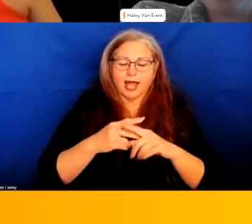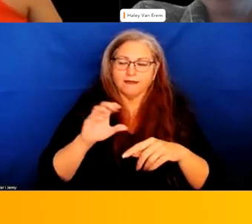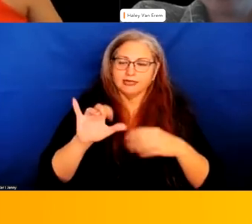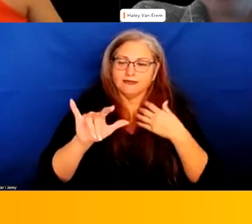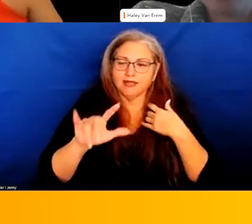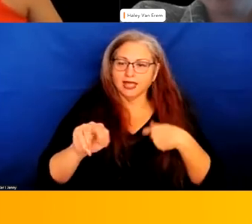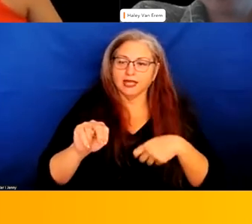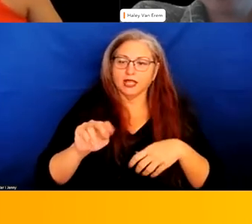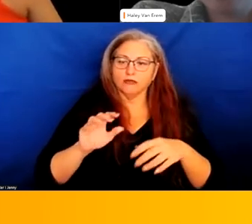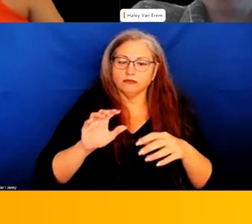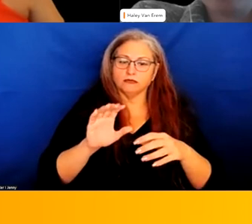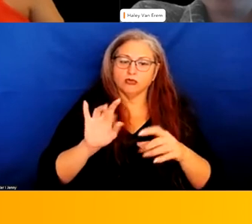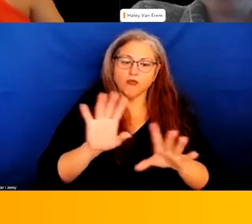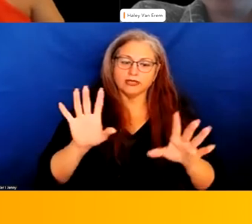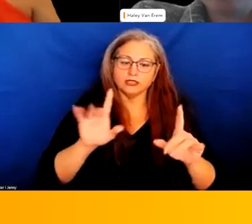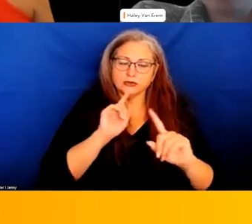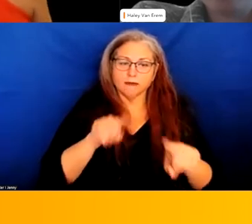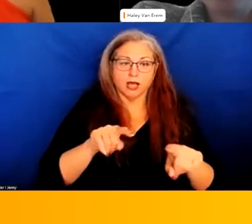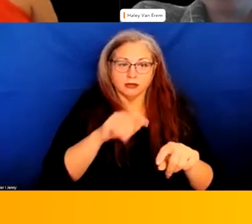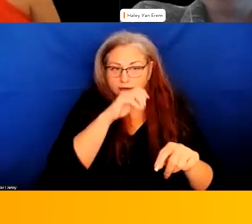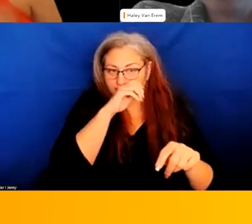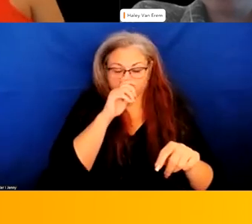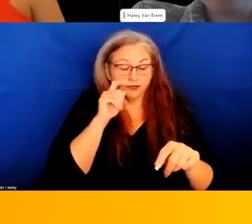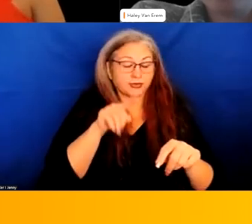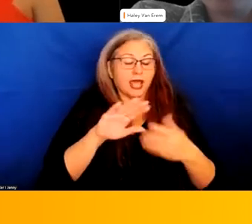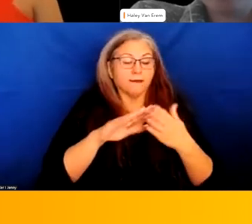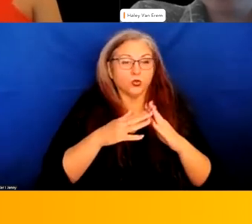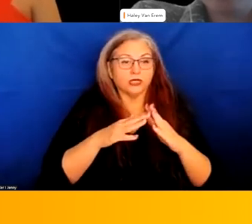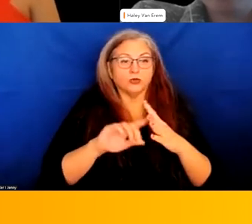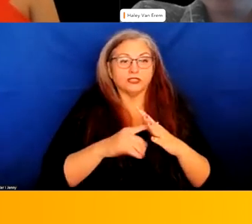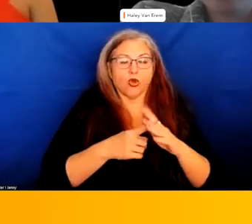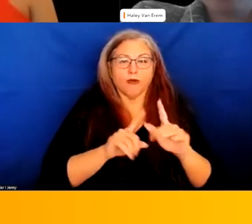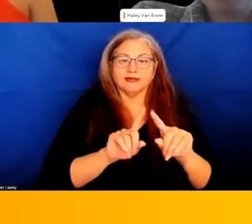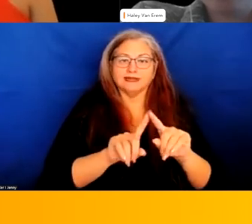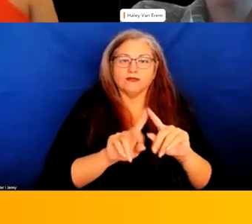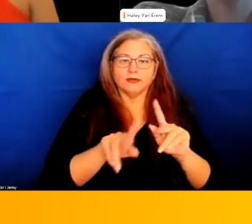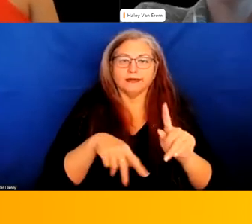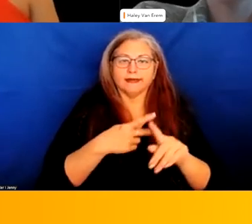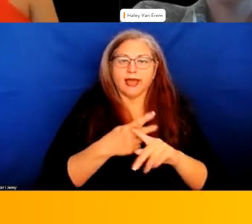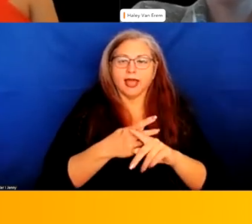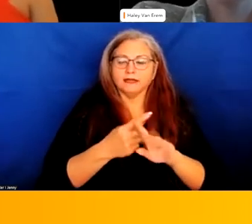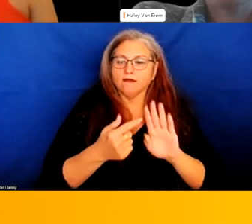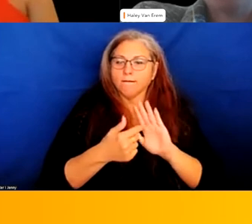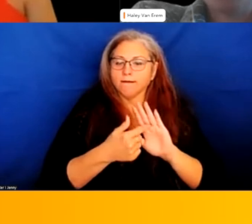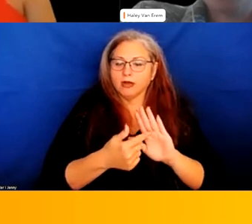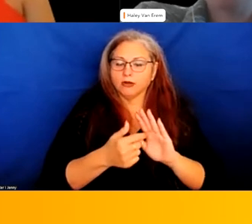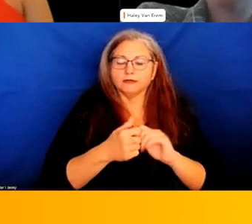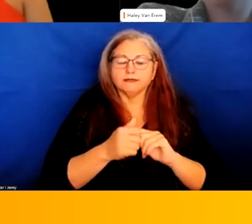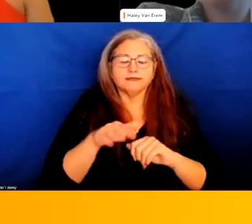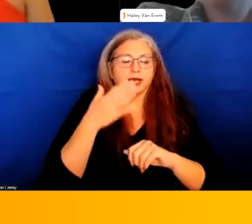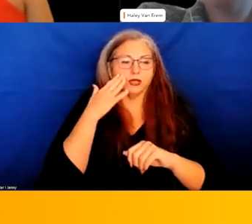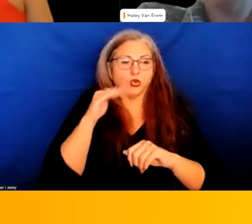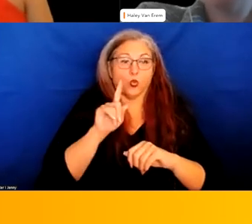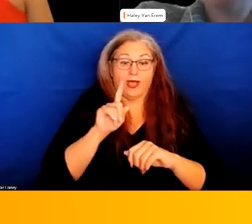response you know the communities are implementing different types of models and i know where